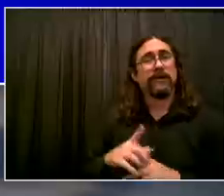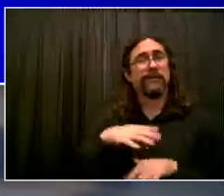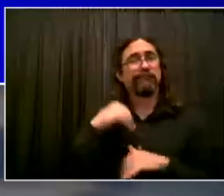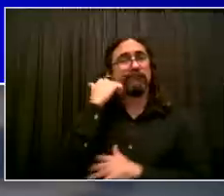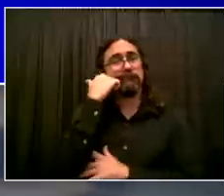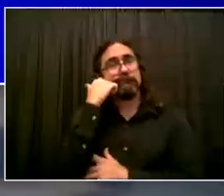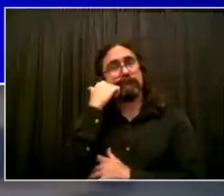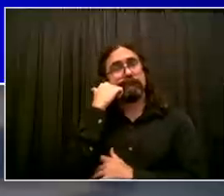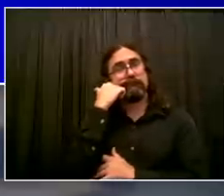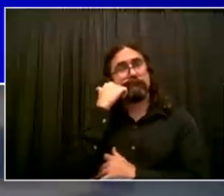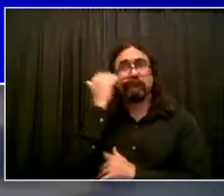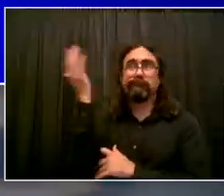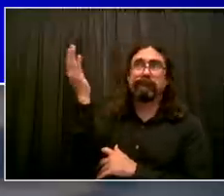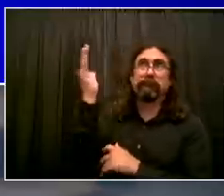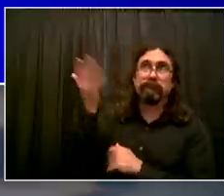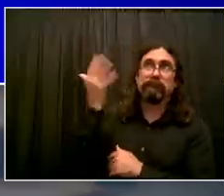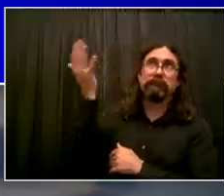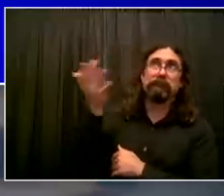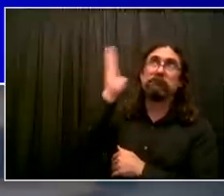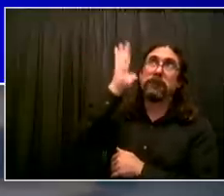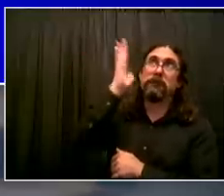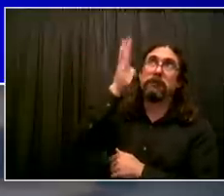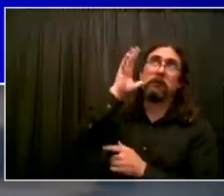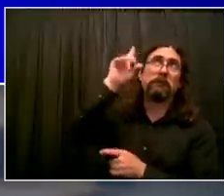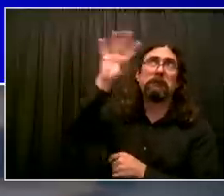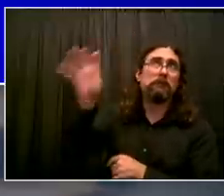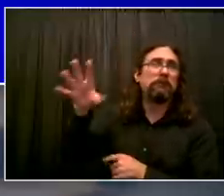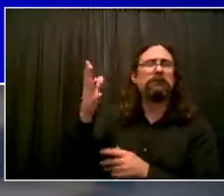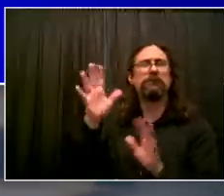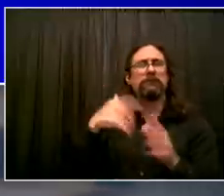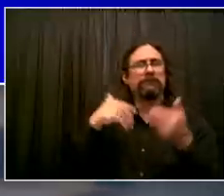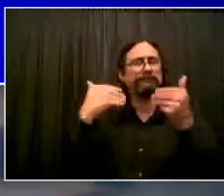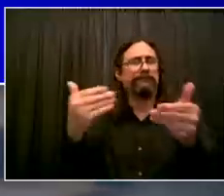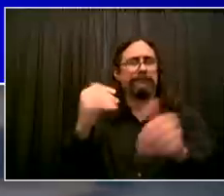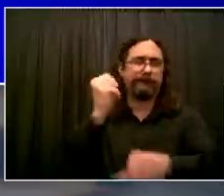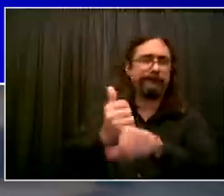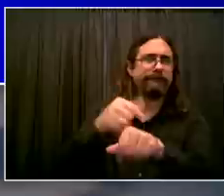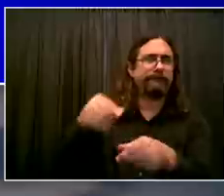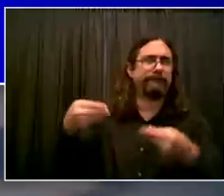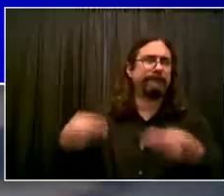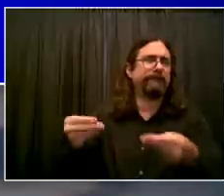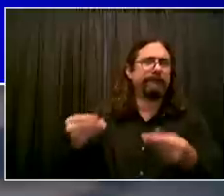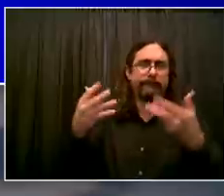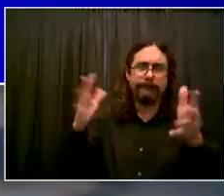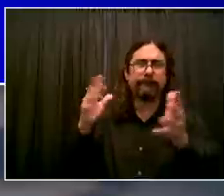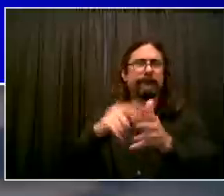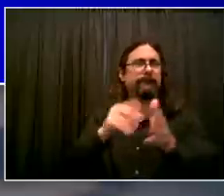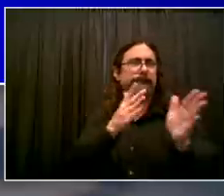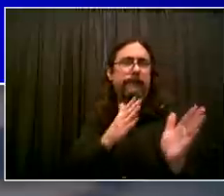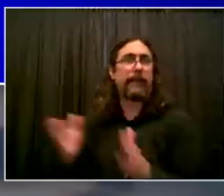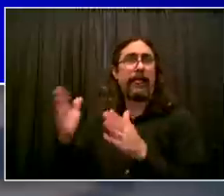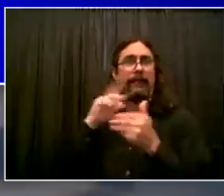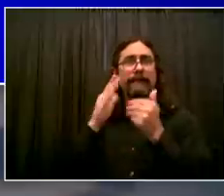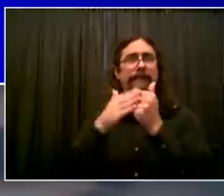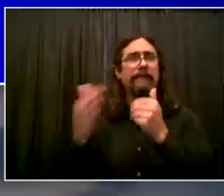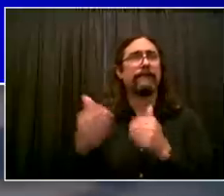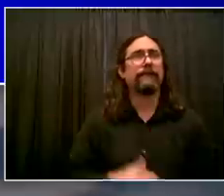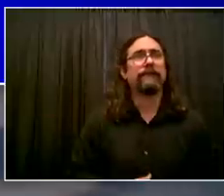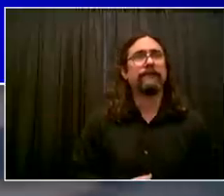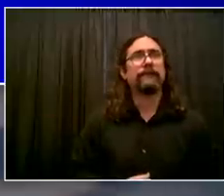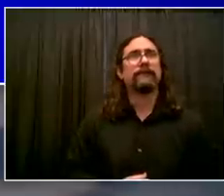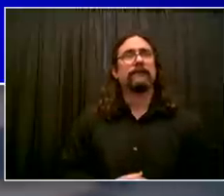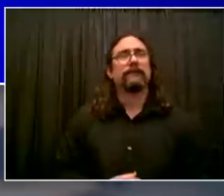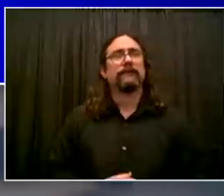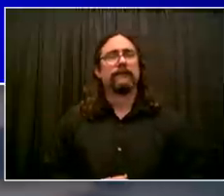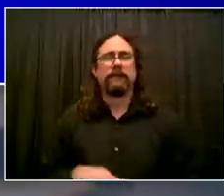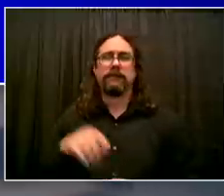to warn people as early as humanly possible, even the possibility that something really challenging is coming. And we've got